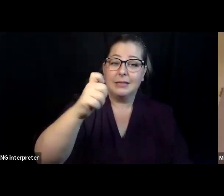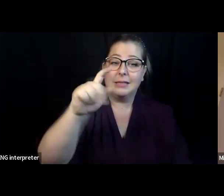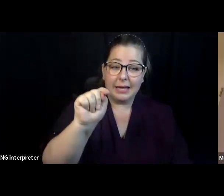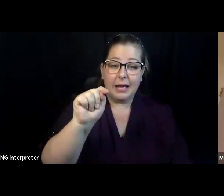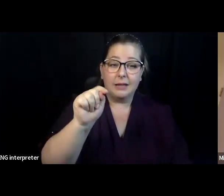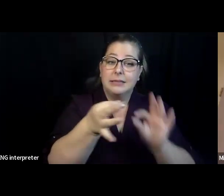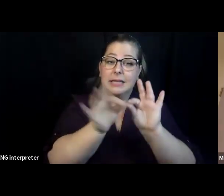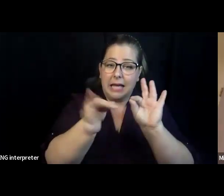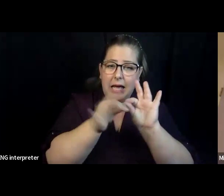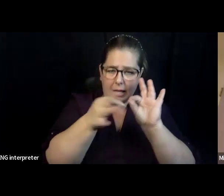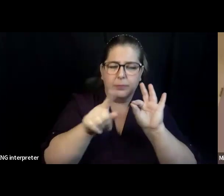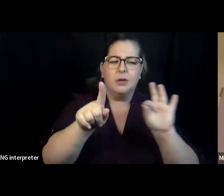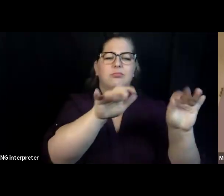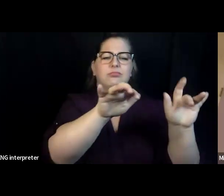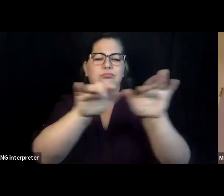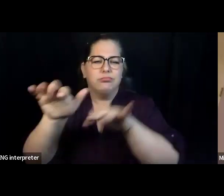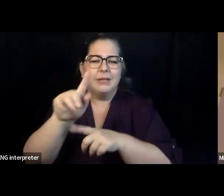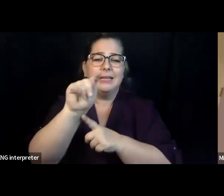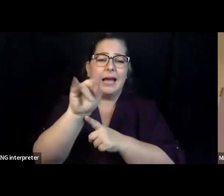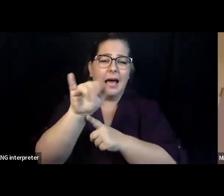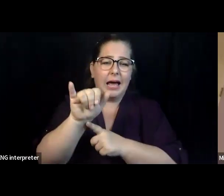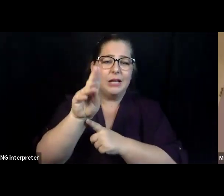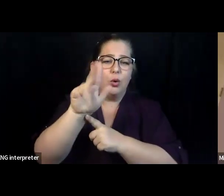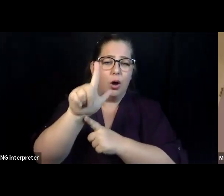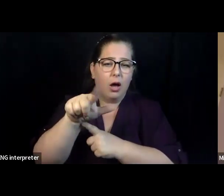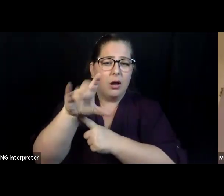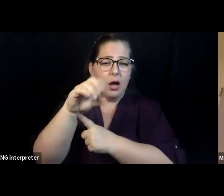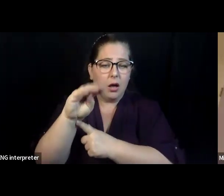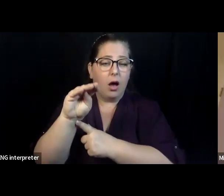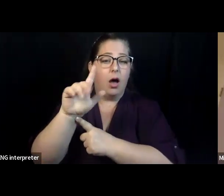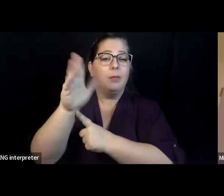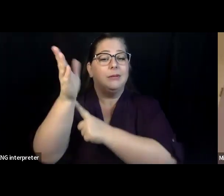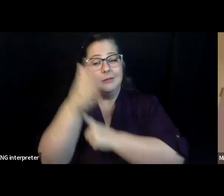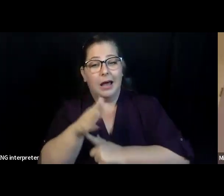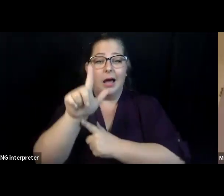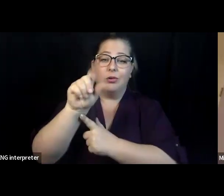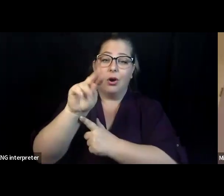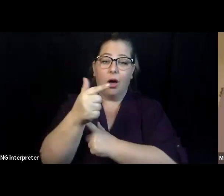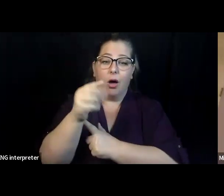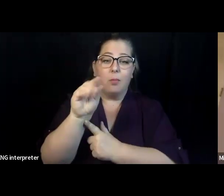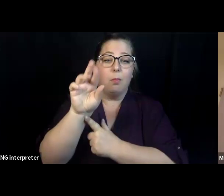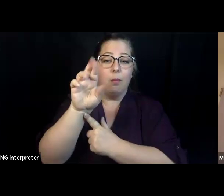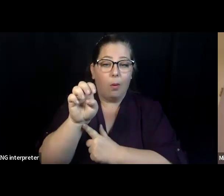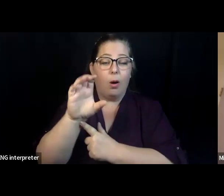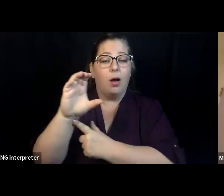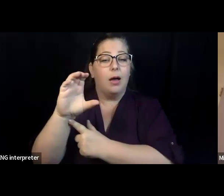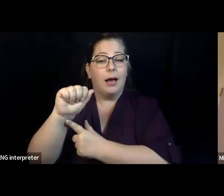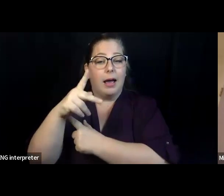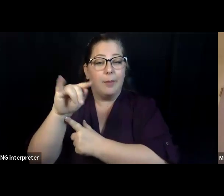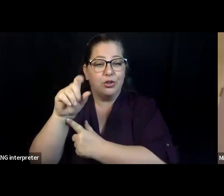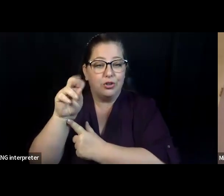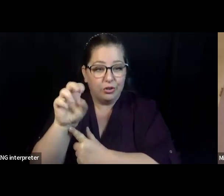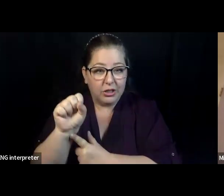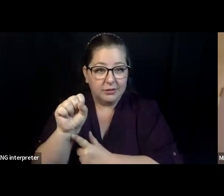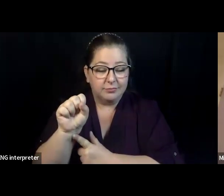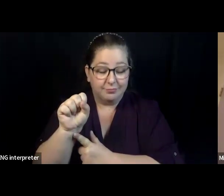tinyurl.com forward slash long more captions, which Emily has just put